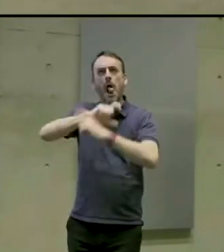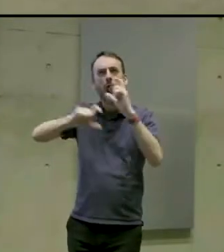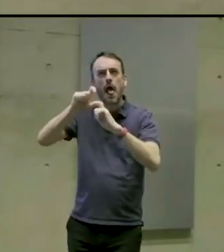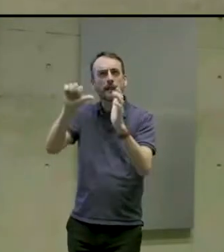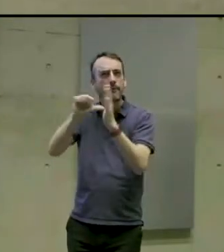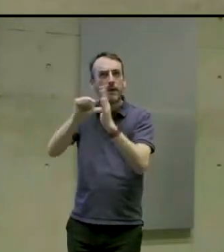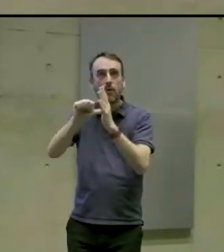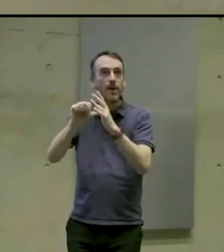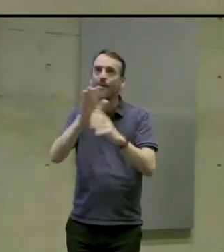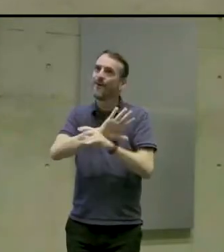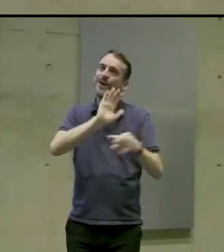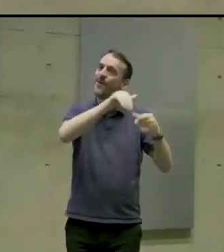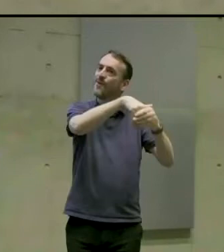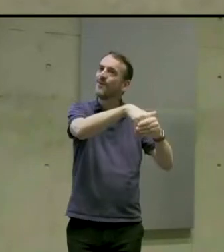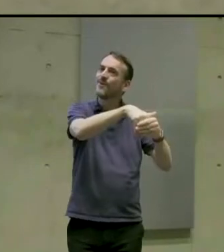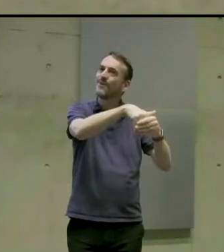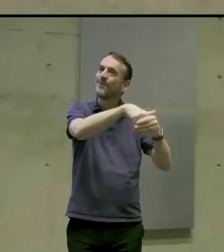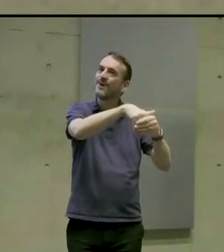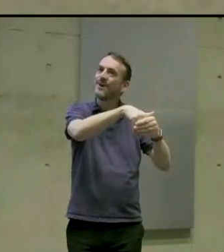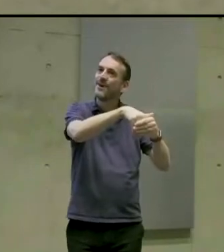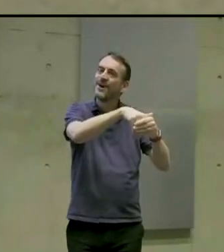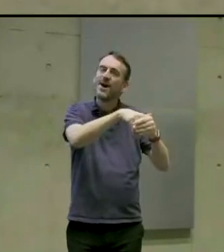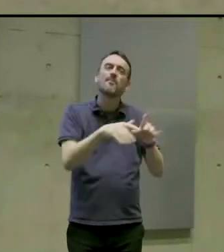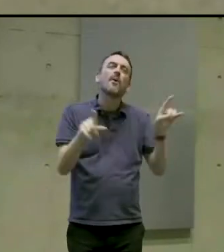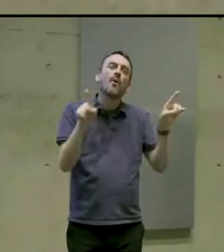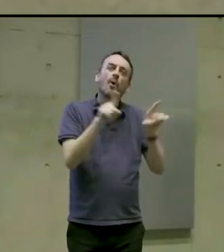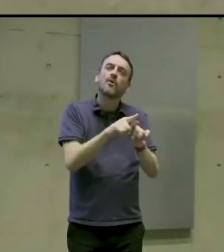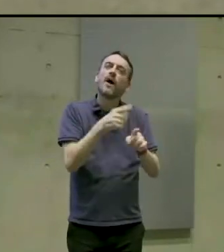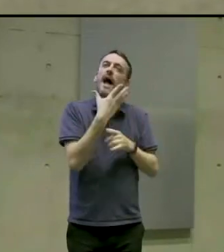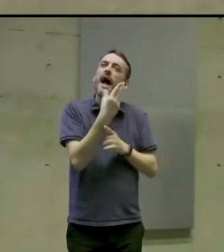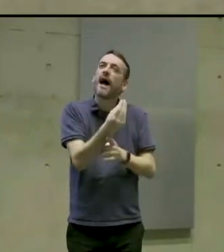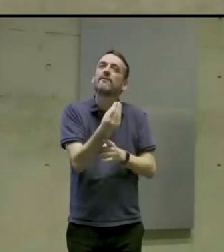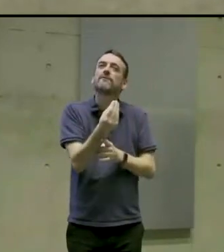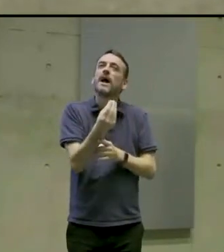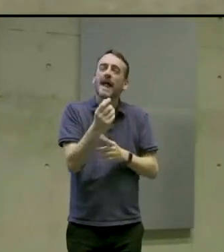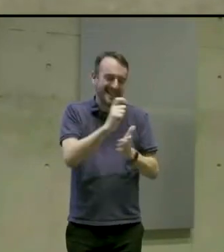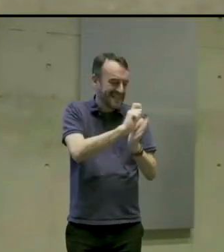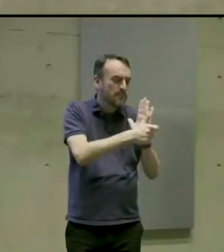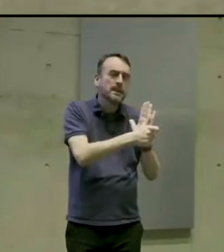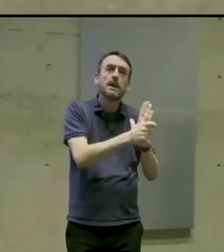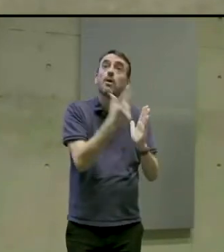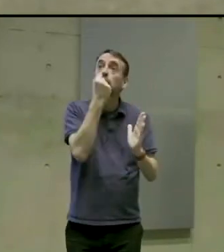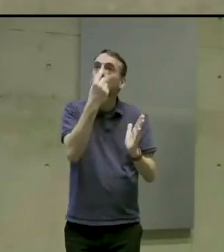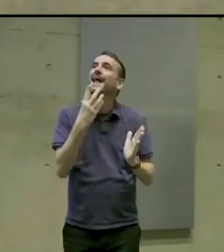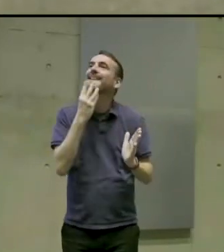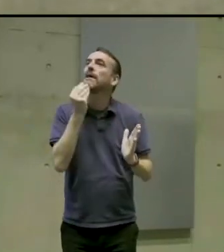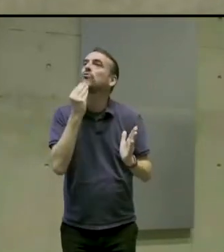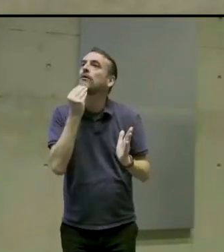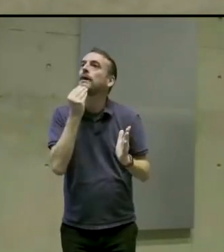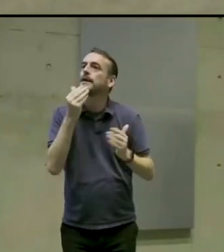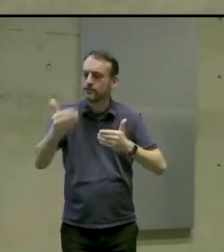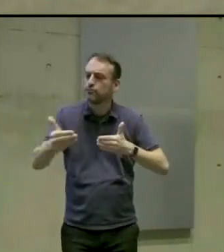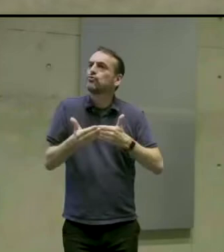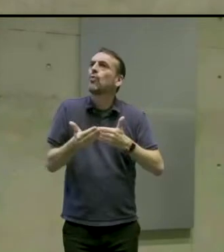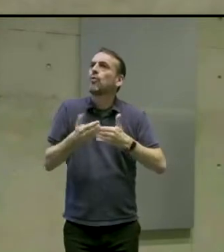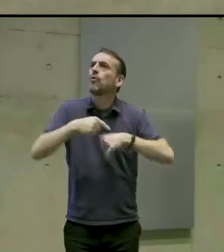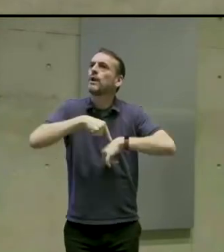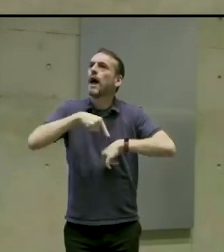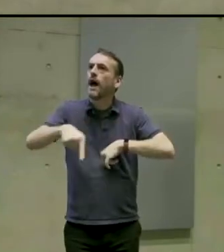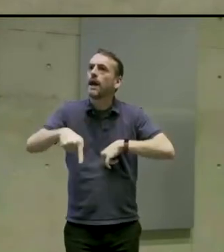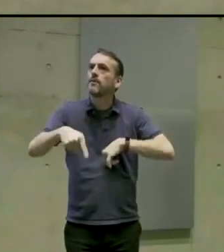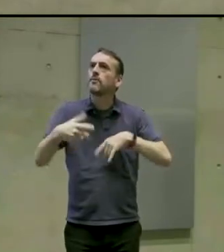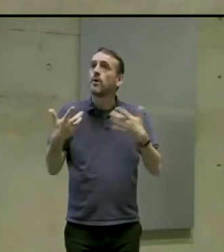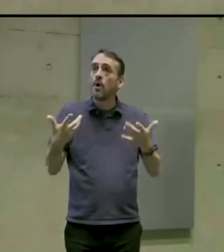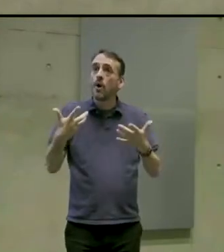your temporary and environmental disabilities. So for example, if you've